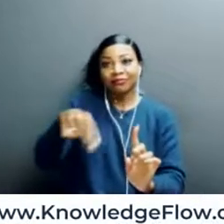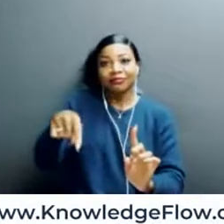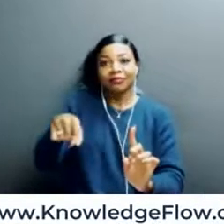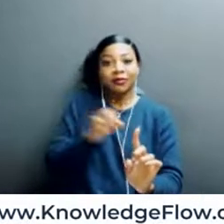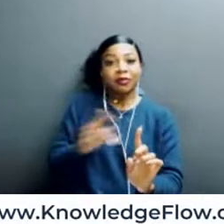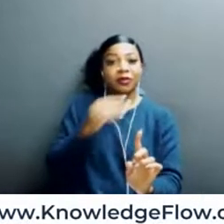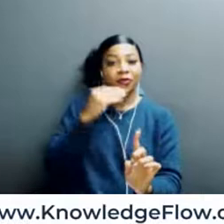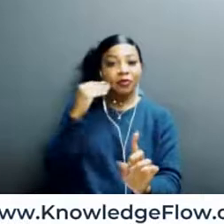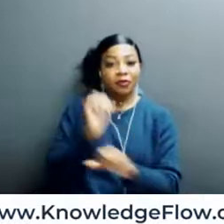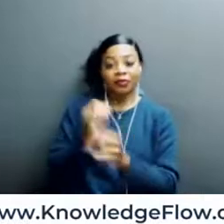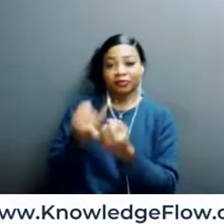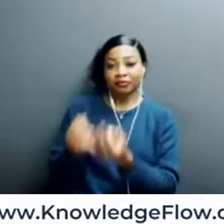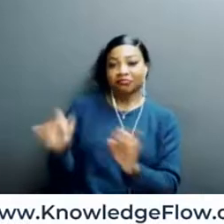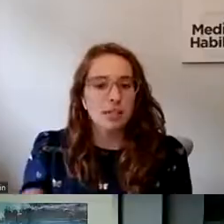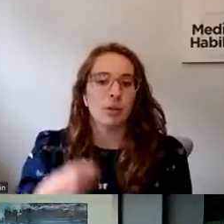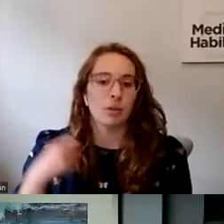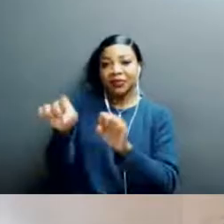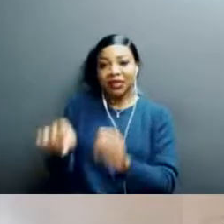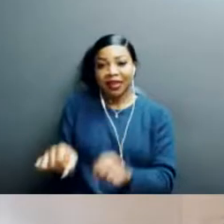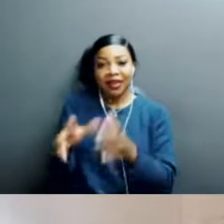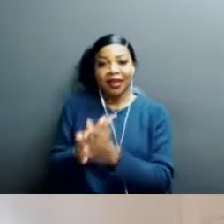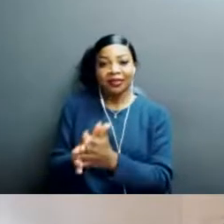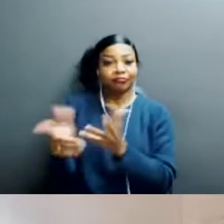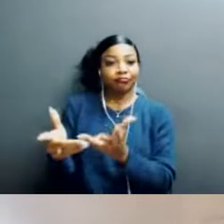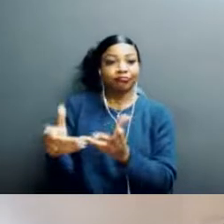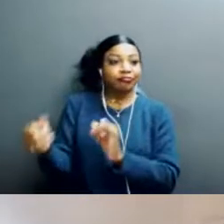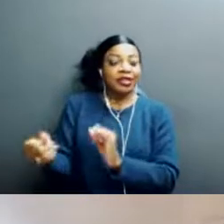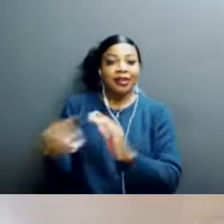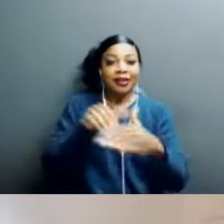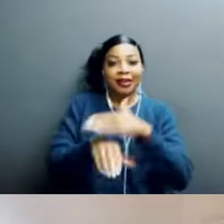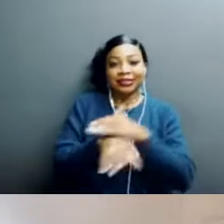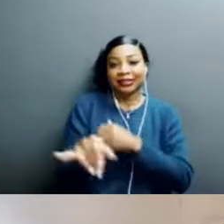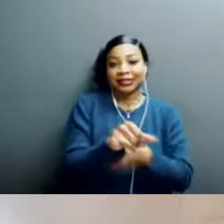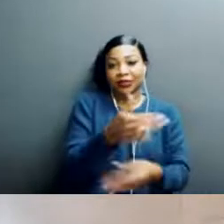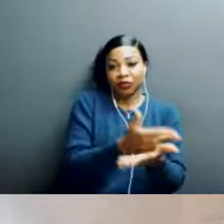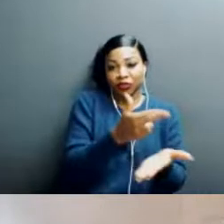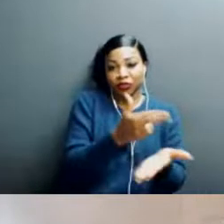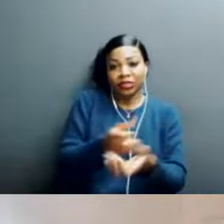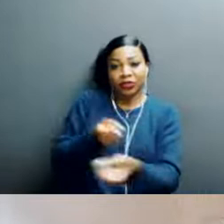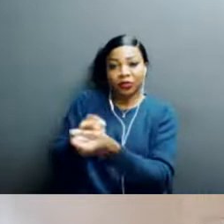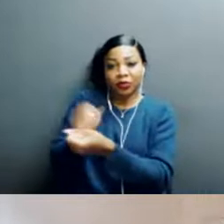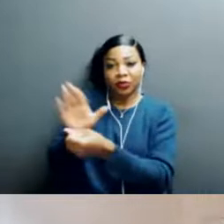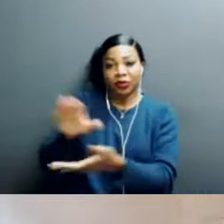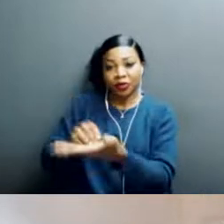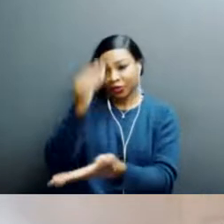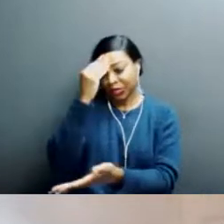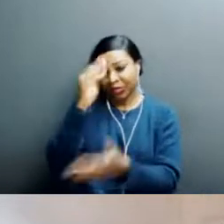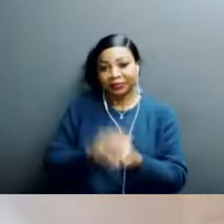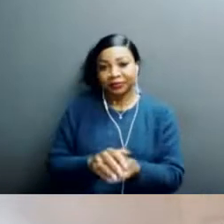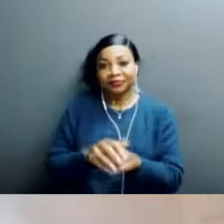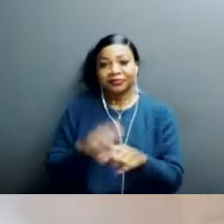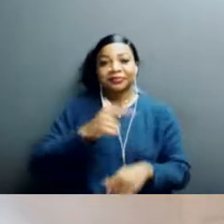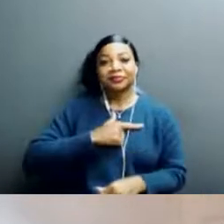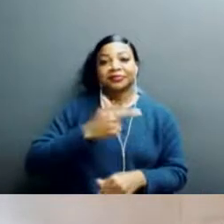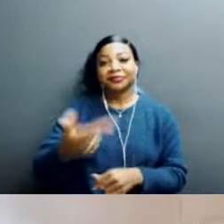independently, they have recall opportunities with resources to support that learning. And, you know, just it's good for all of